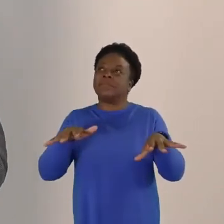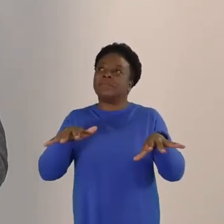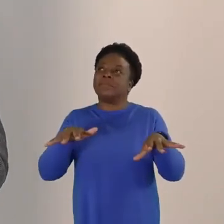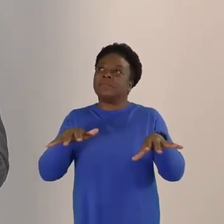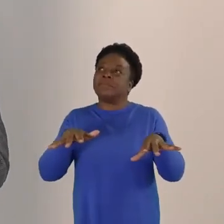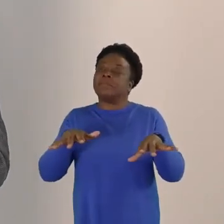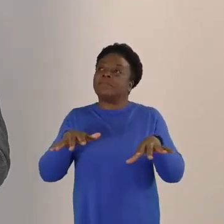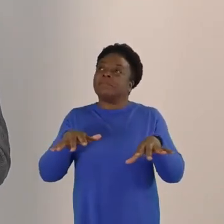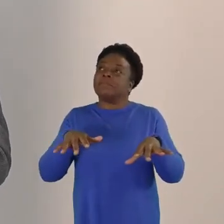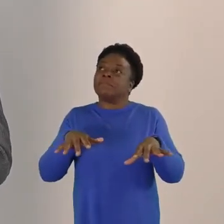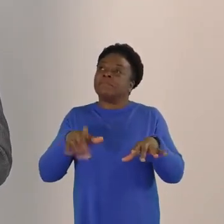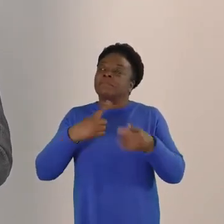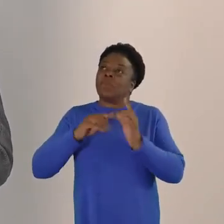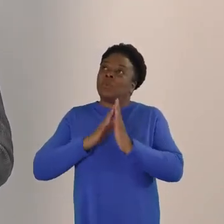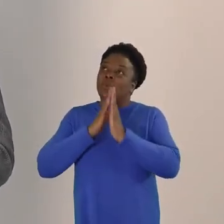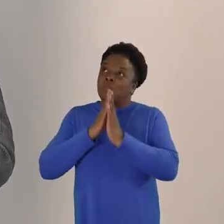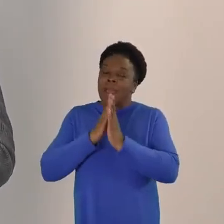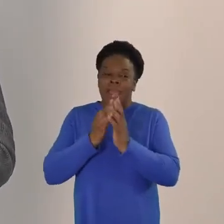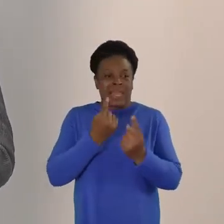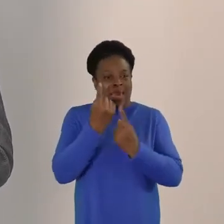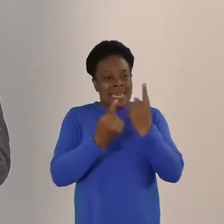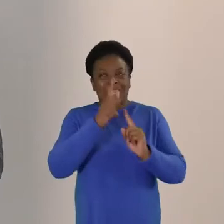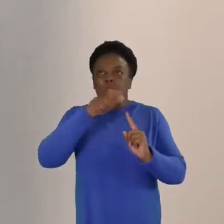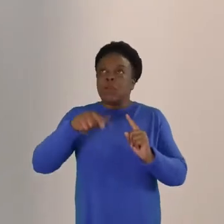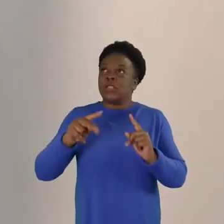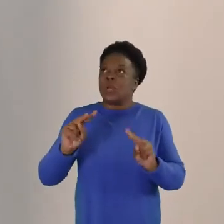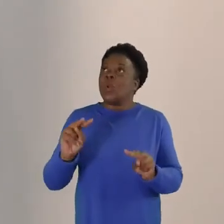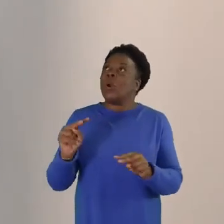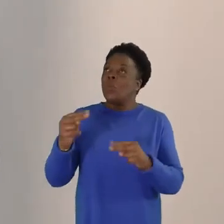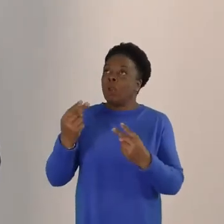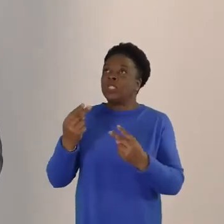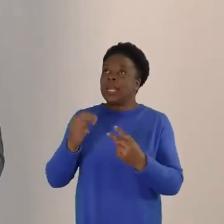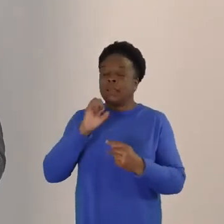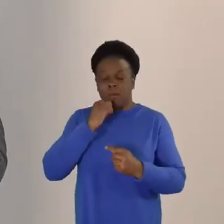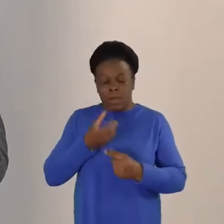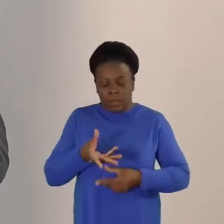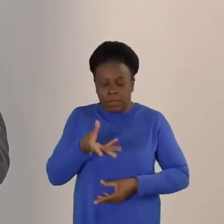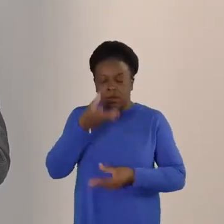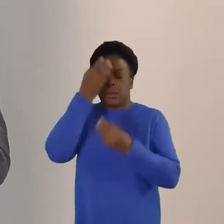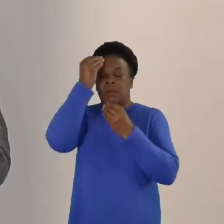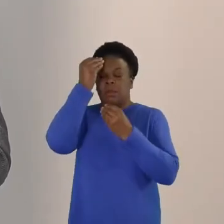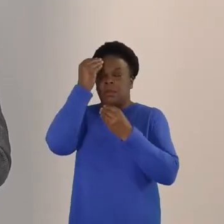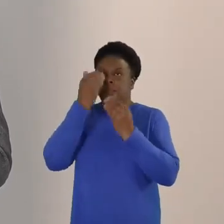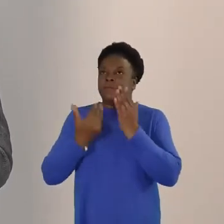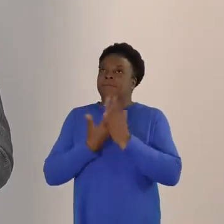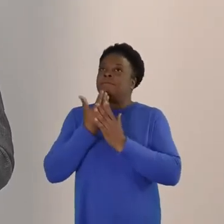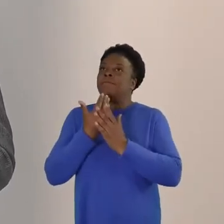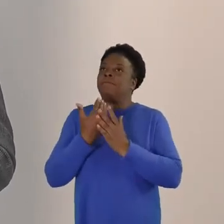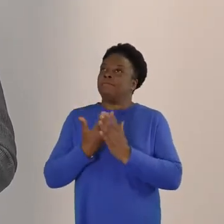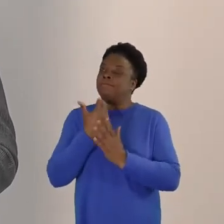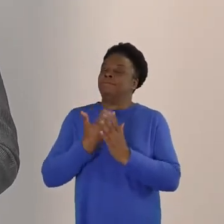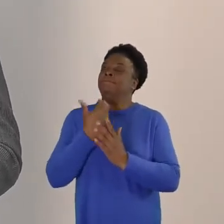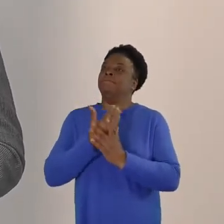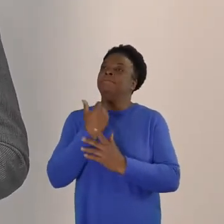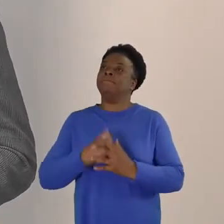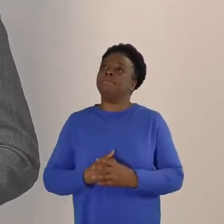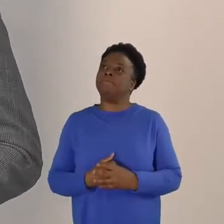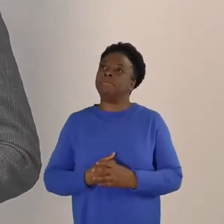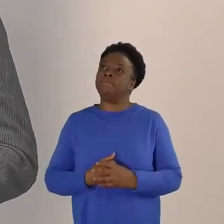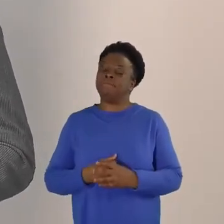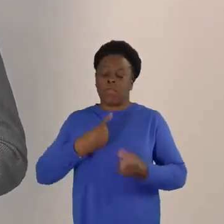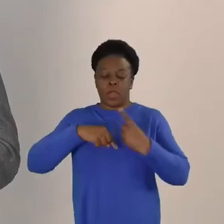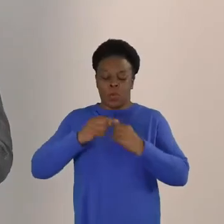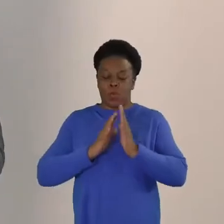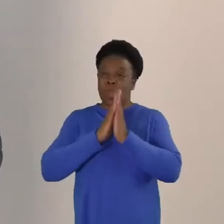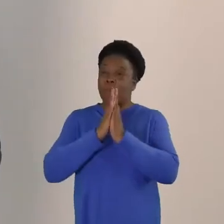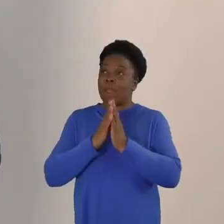could take from these sessions. And Father, we want to also pray for our